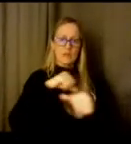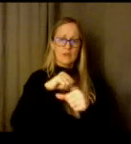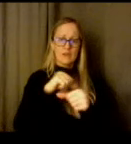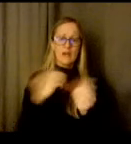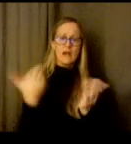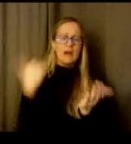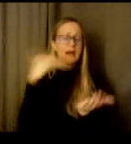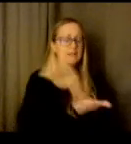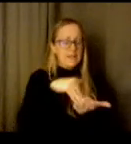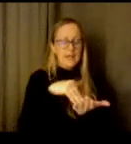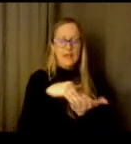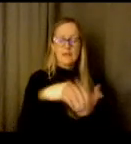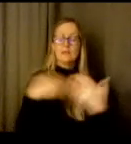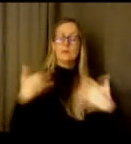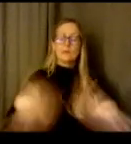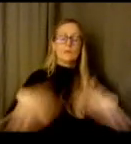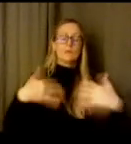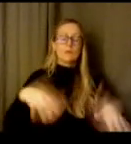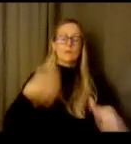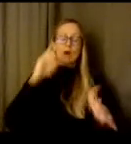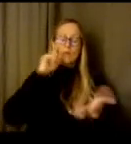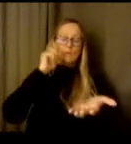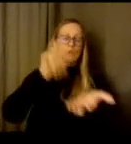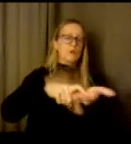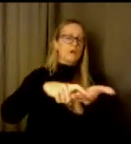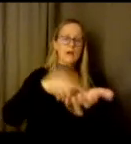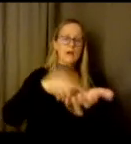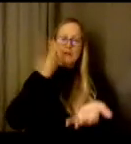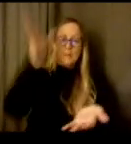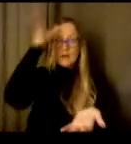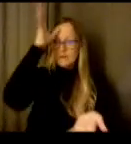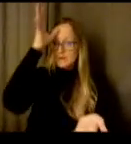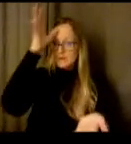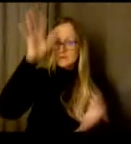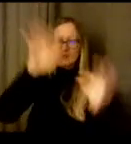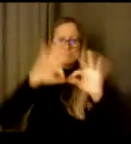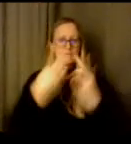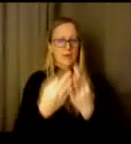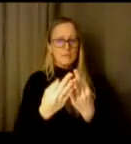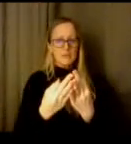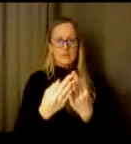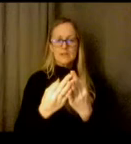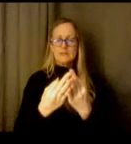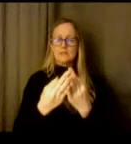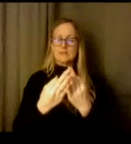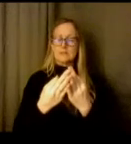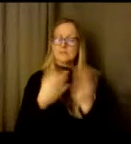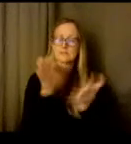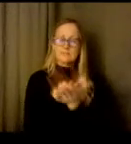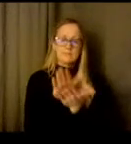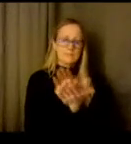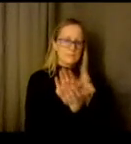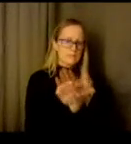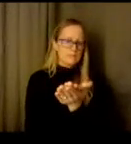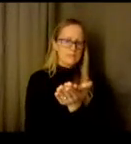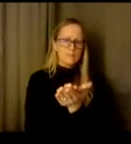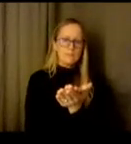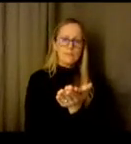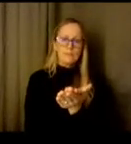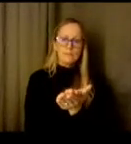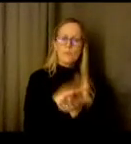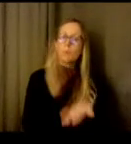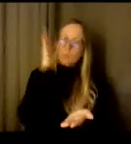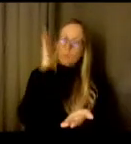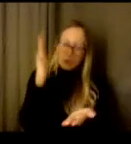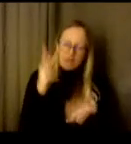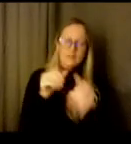salute the families and just we will we will get through this together and as i